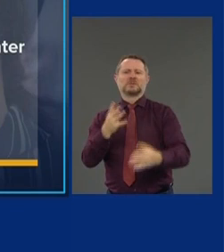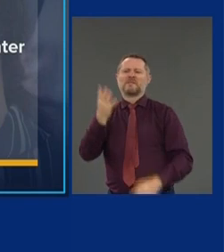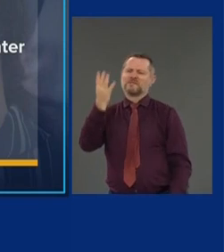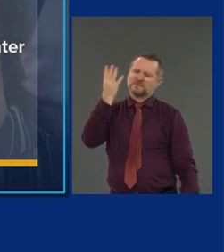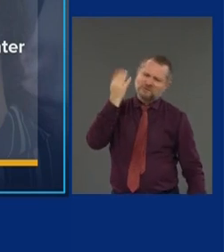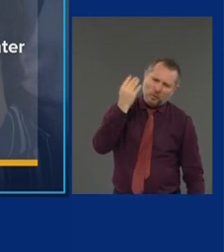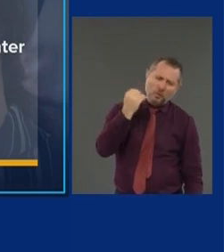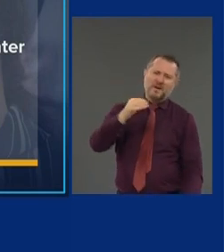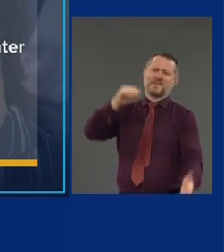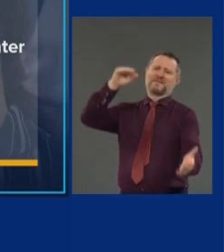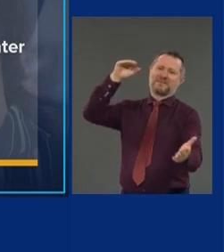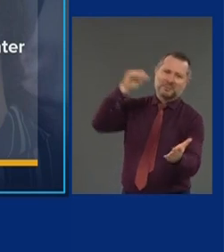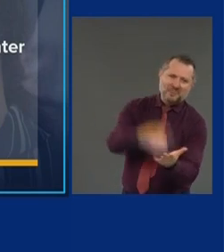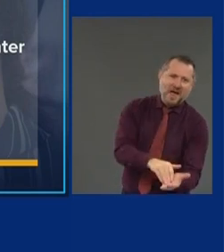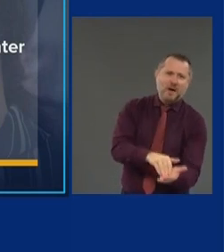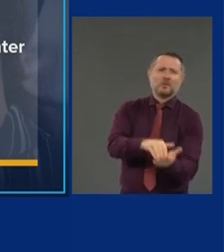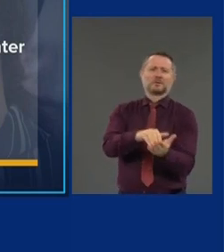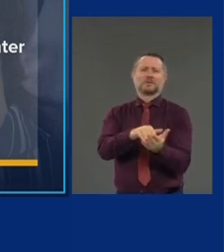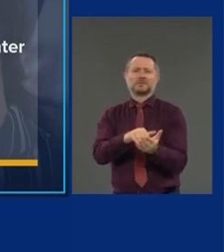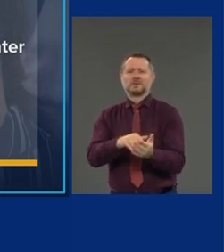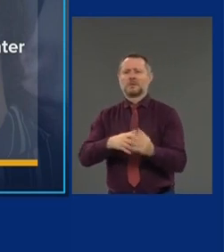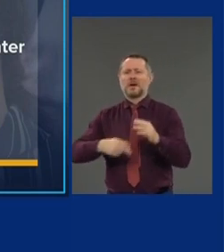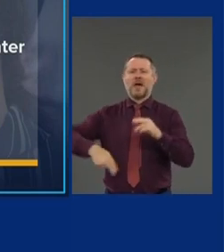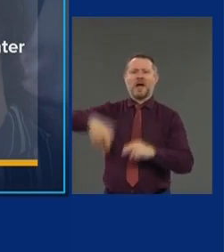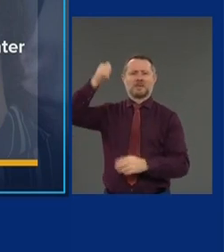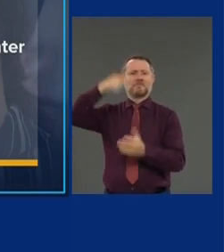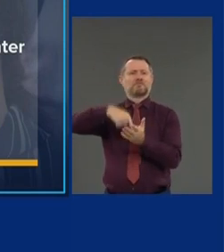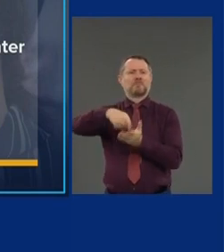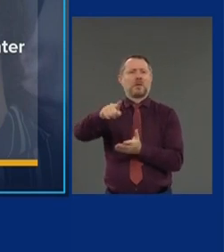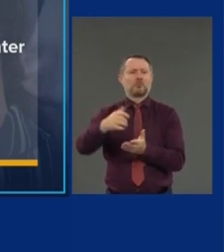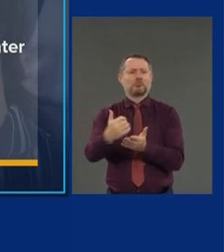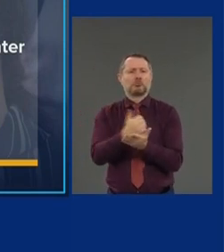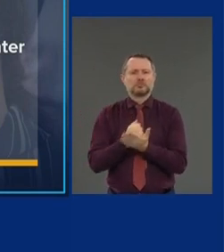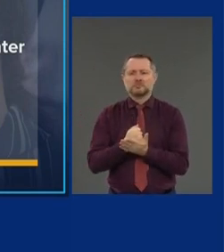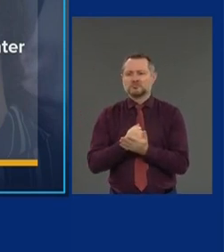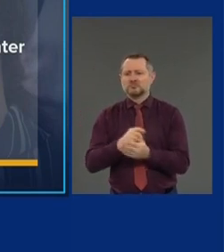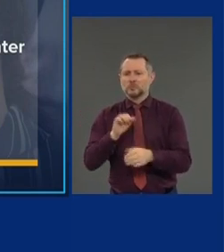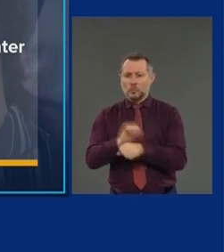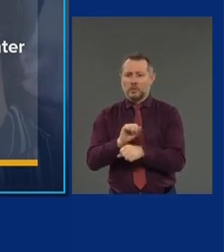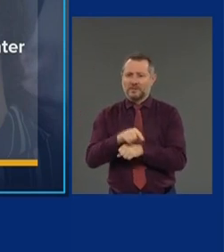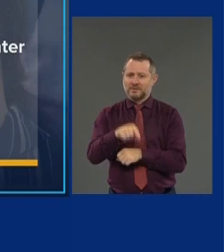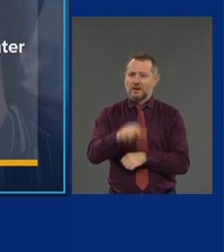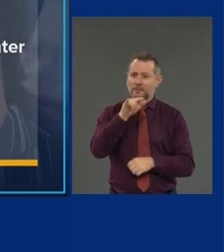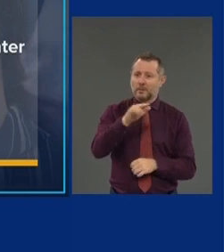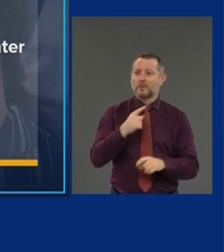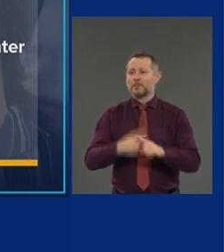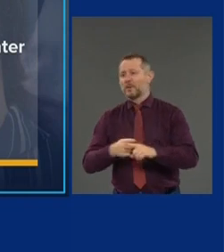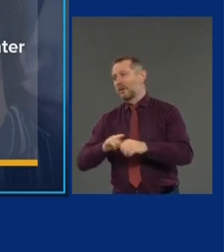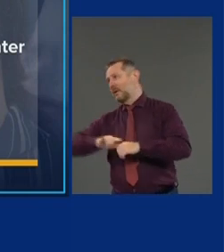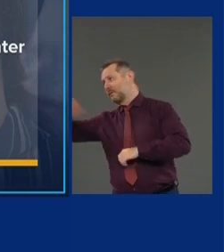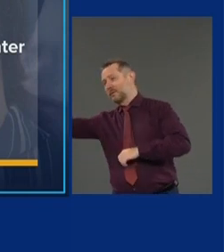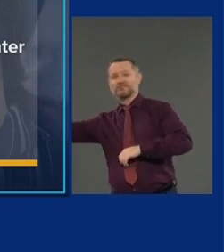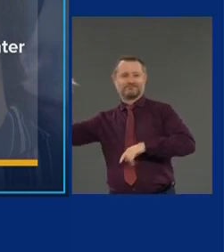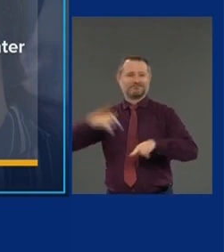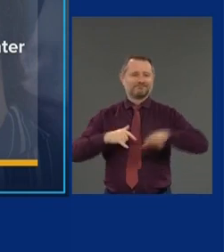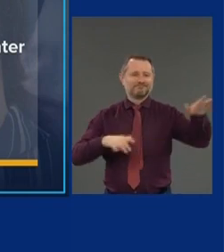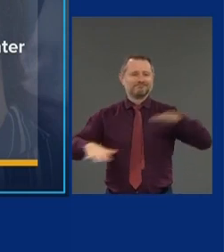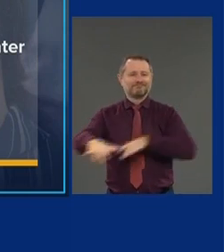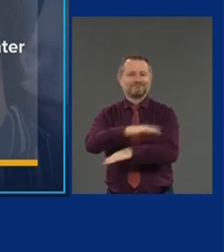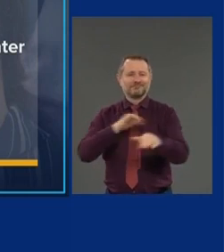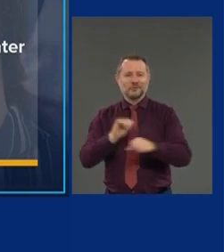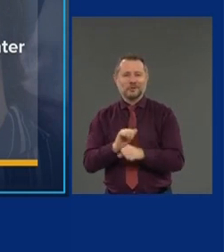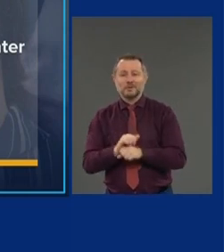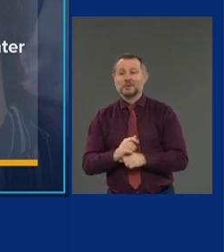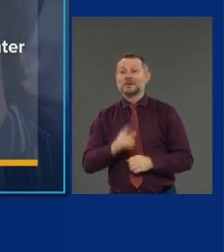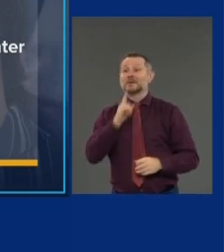both on and off the airport. Indeed, at various times, there have been more than 1,500 workers on this site at the same